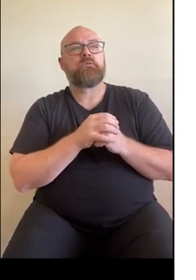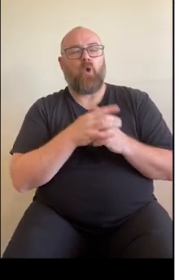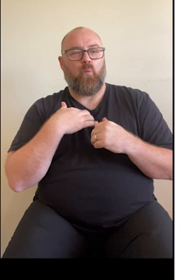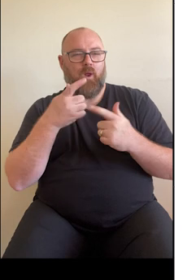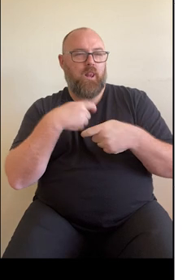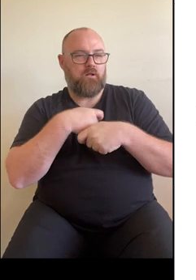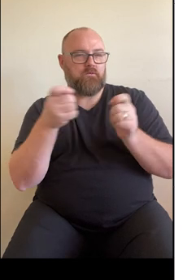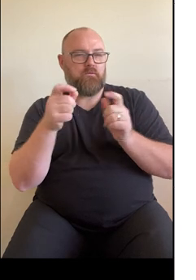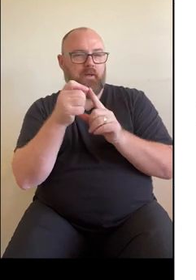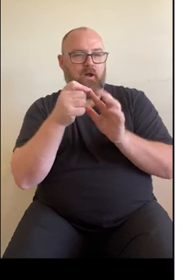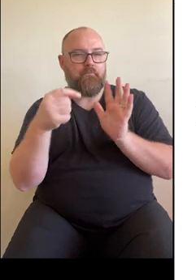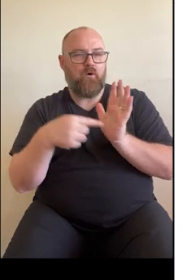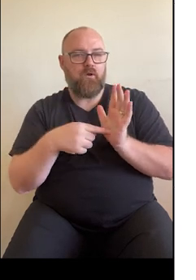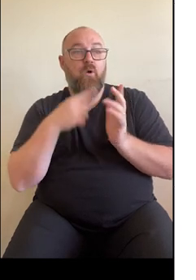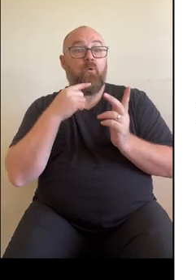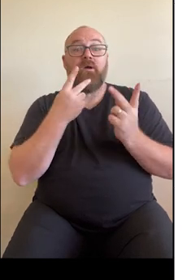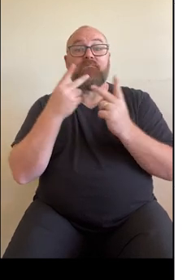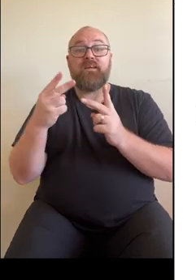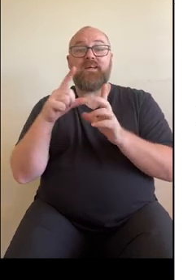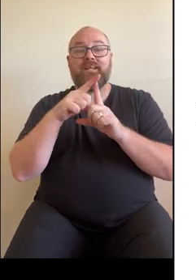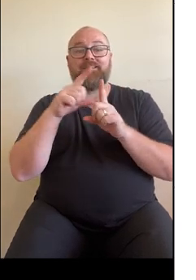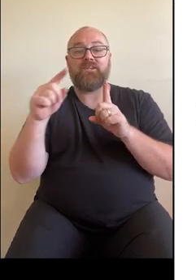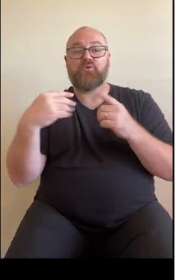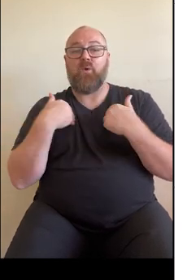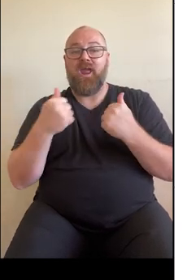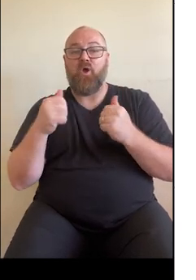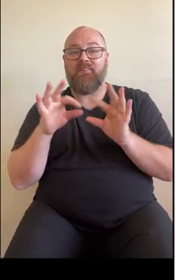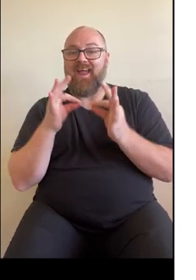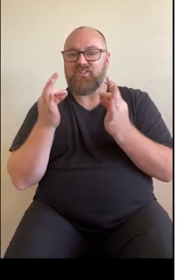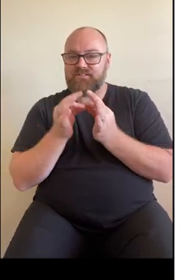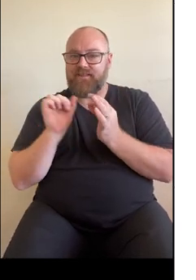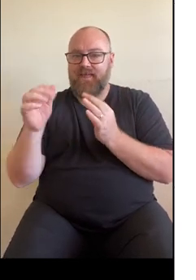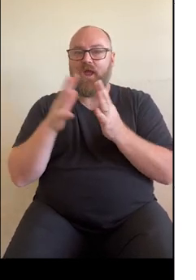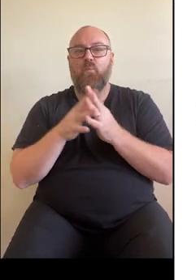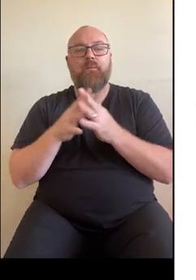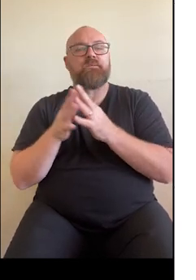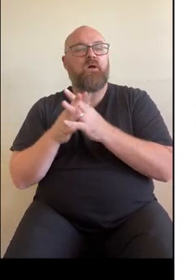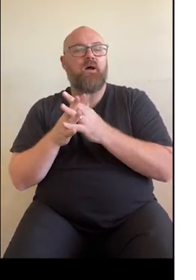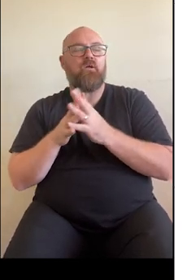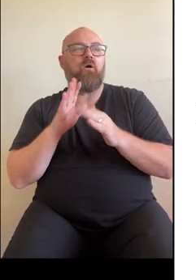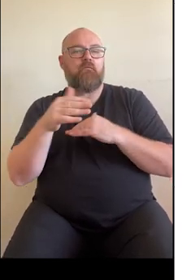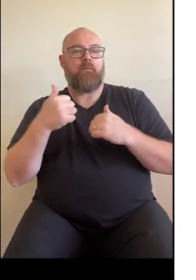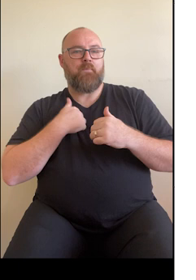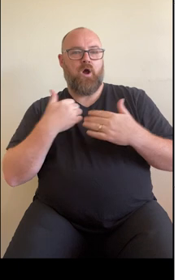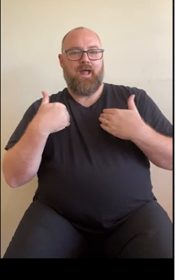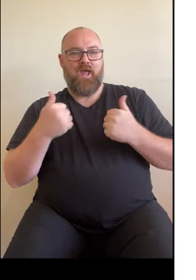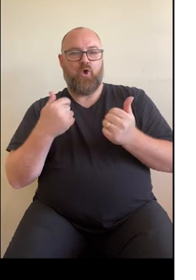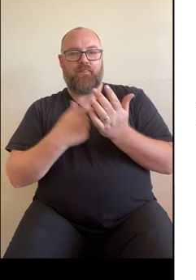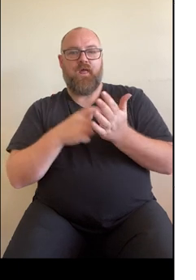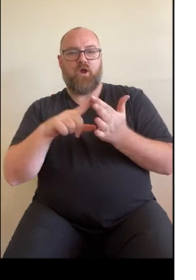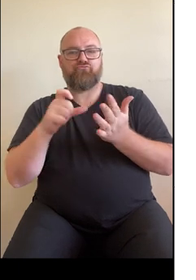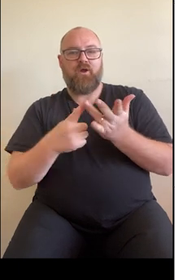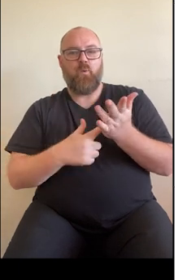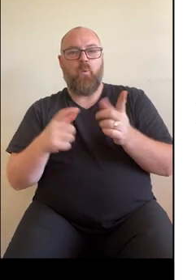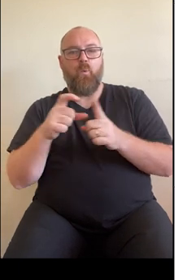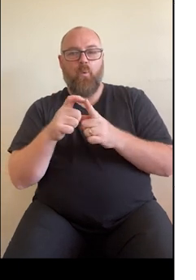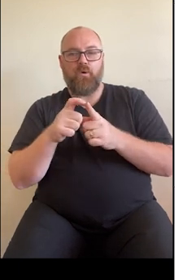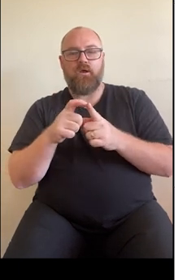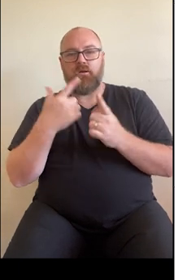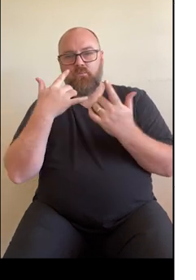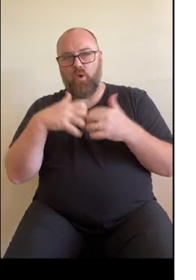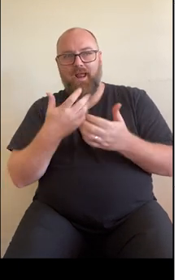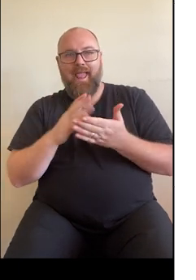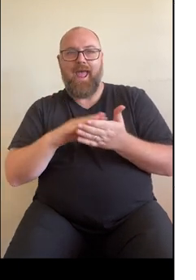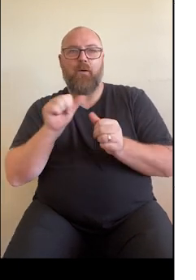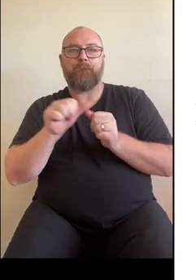or visit the Digital Health Agency's website for more information about My Health Record and find out how it can support better